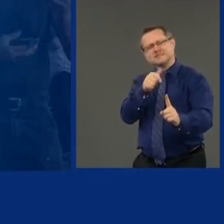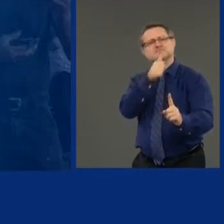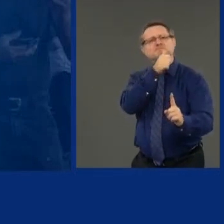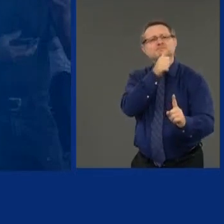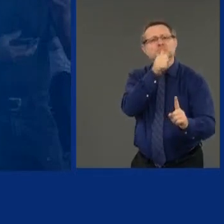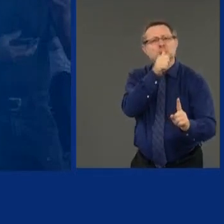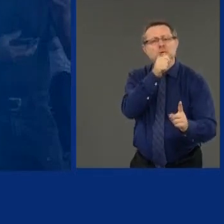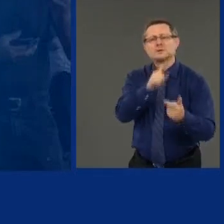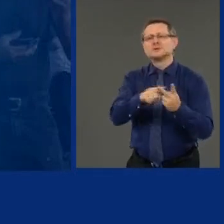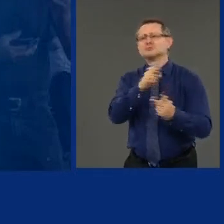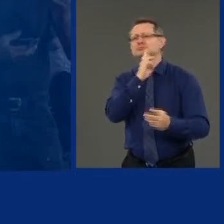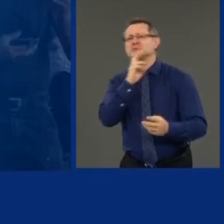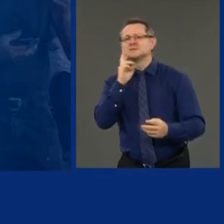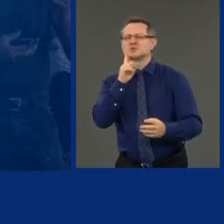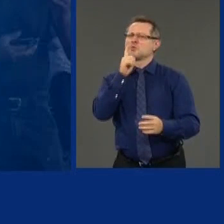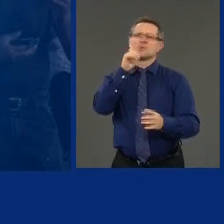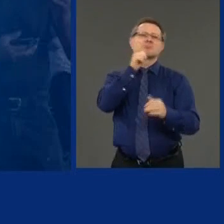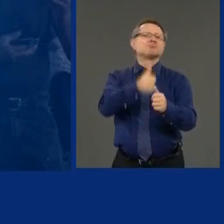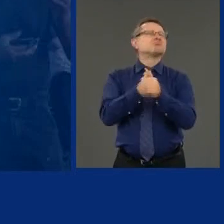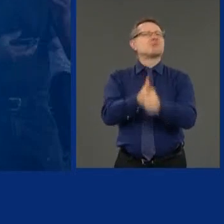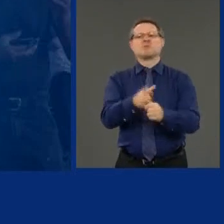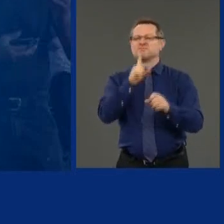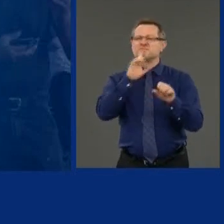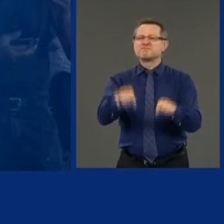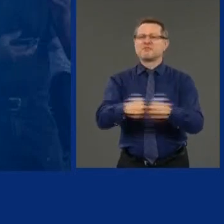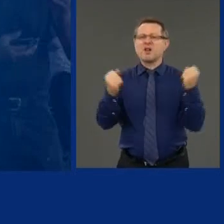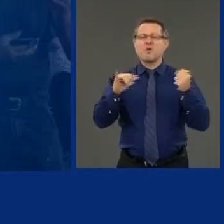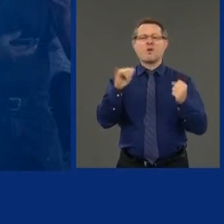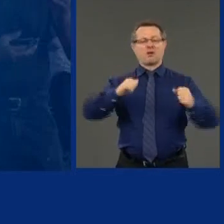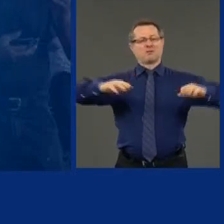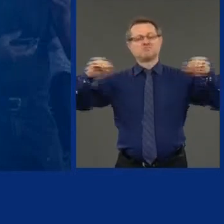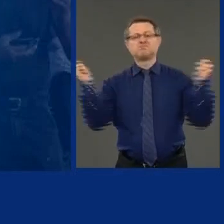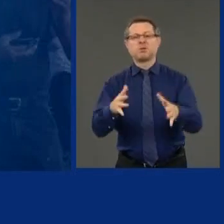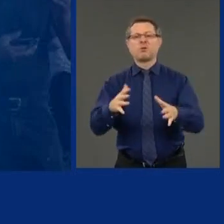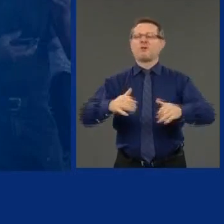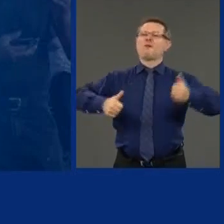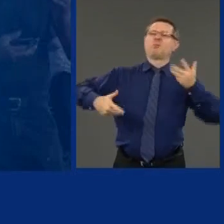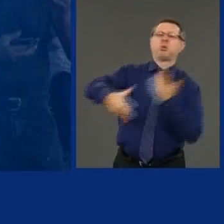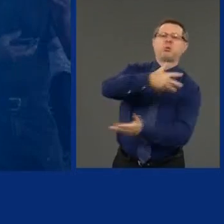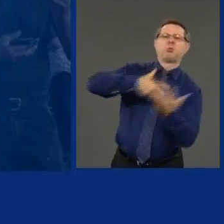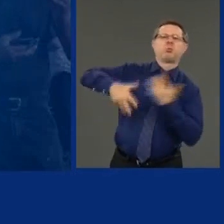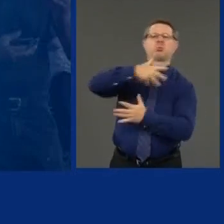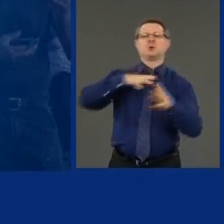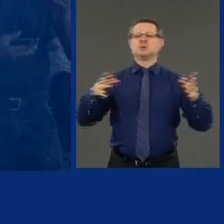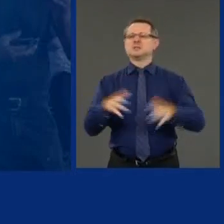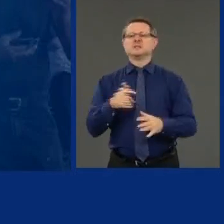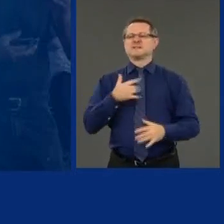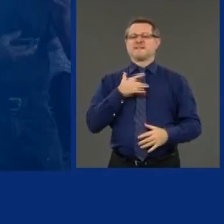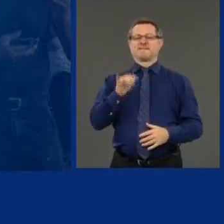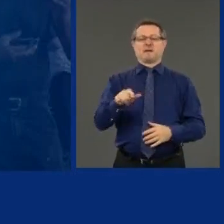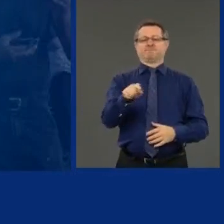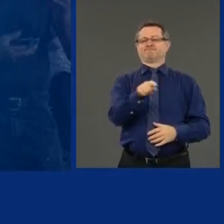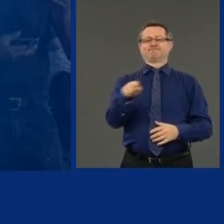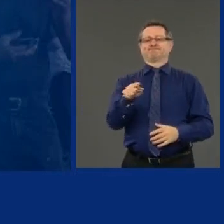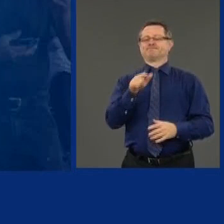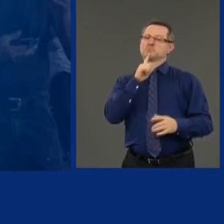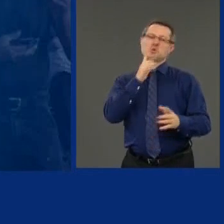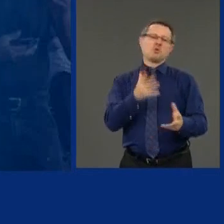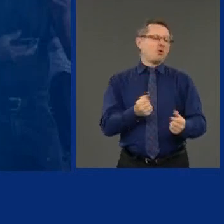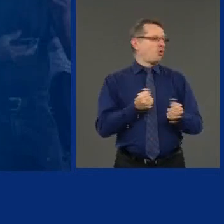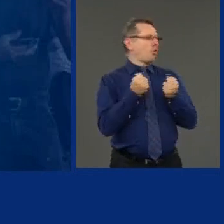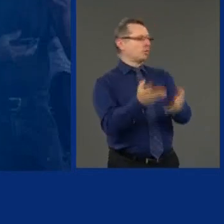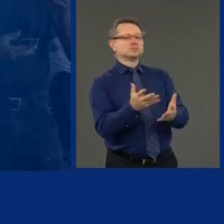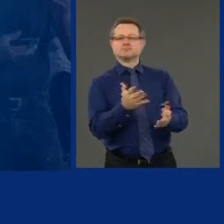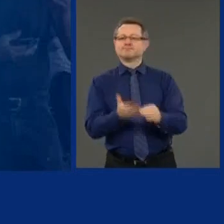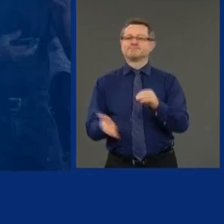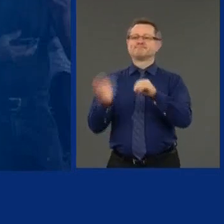violations and the congregations in front of bars and restaurants. We believe that's connected to the increase in the number of